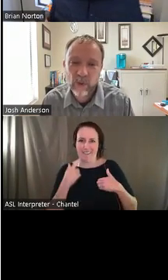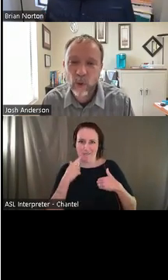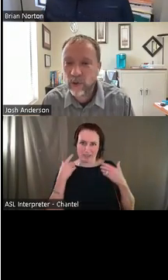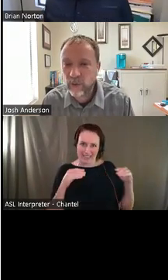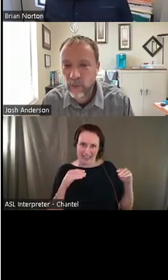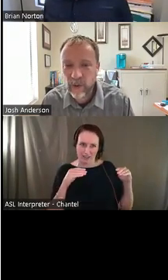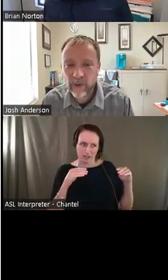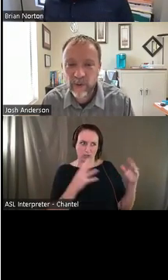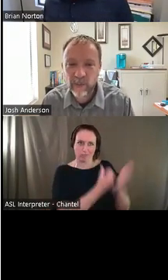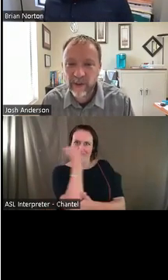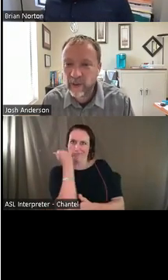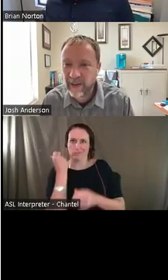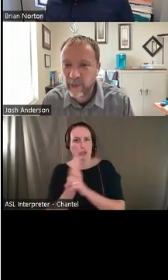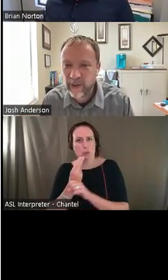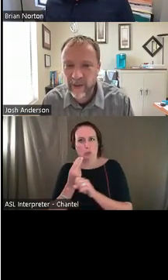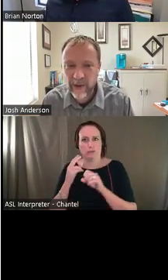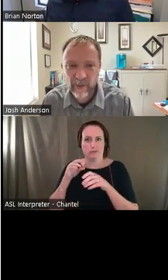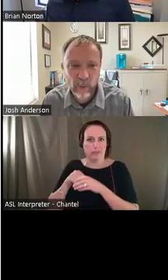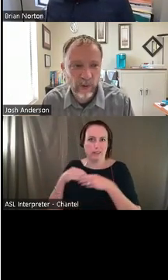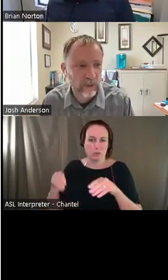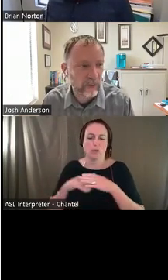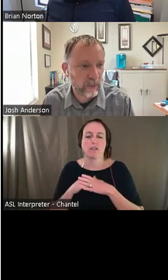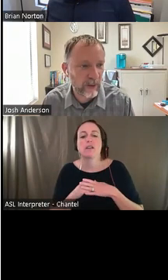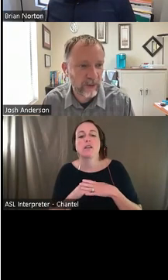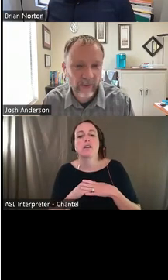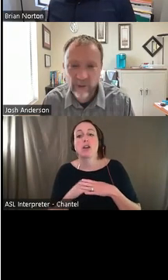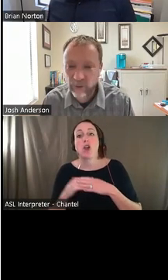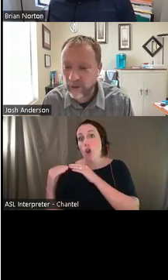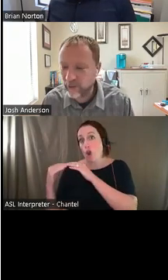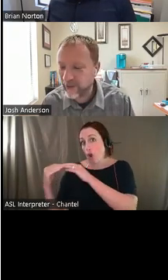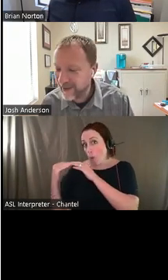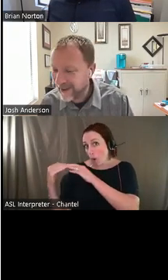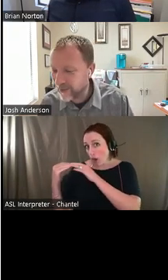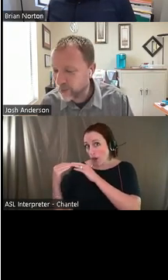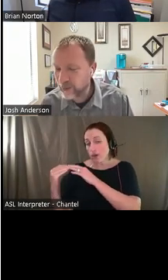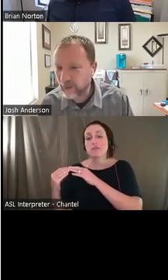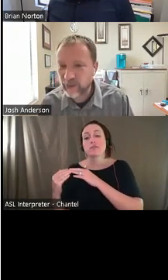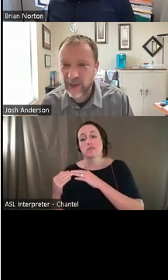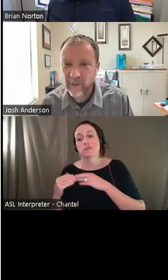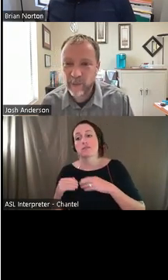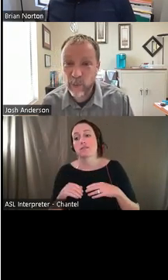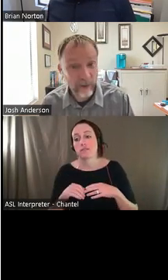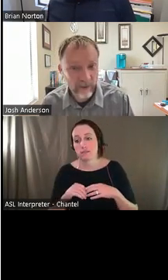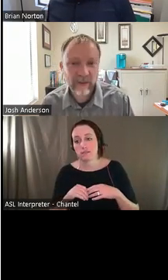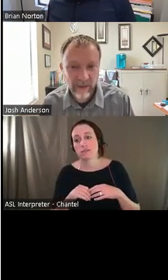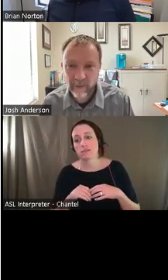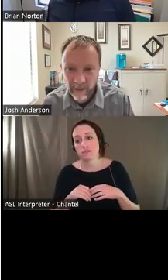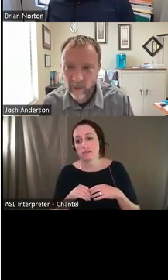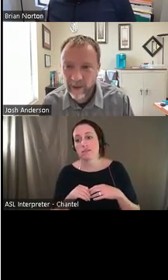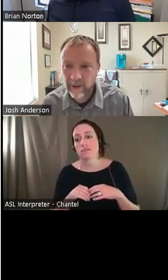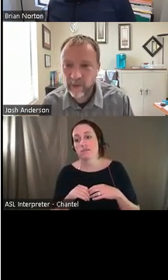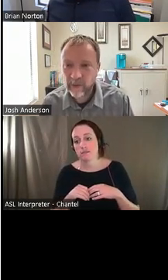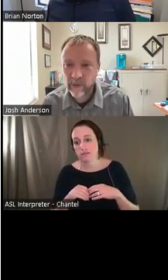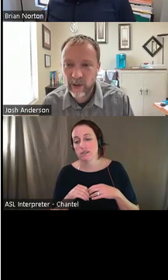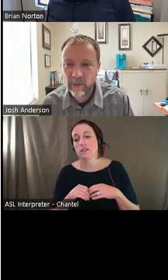Um, co-worker support is always a big thing. And I think a lot of employers just because of injuries and other things on the job, preach this stuff